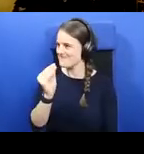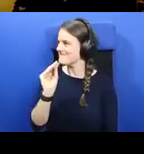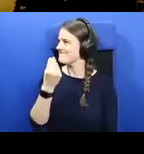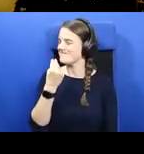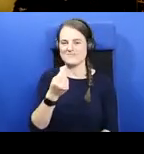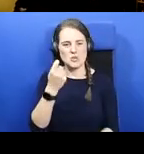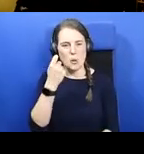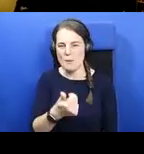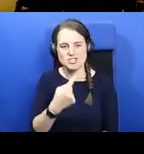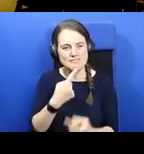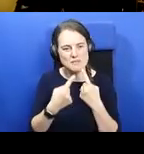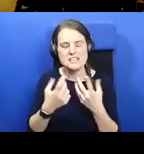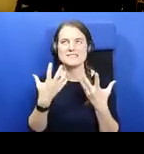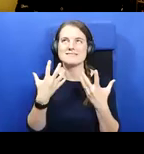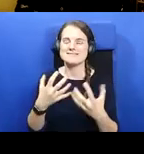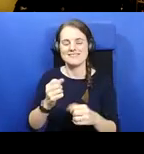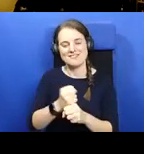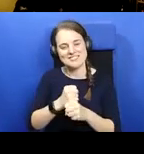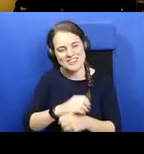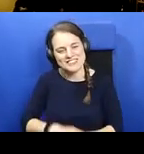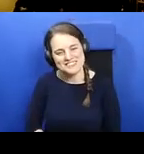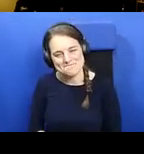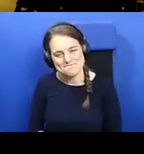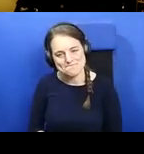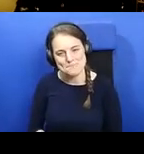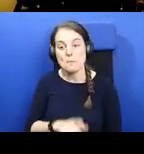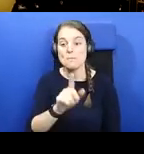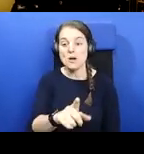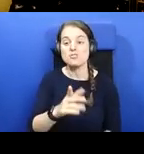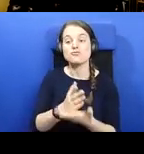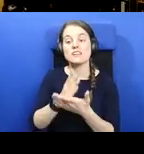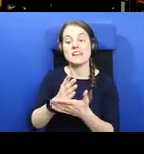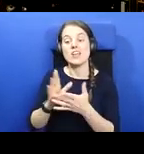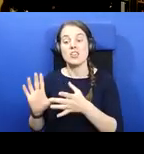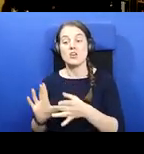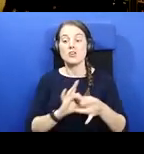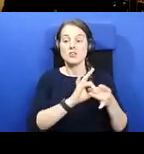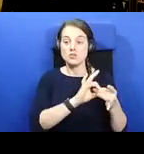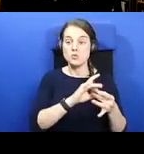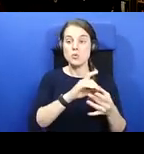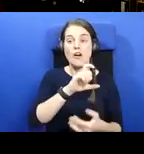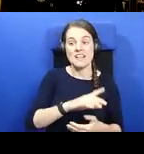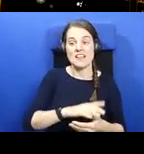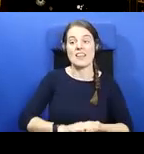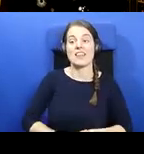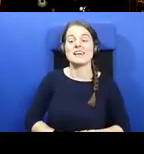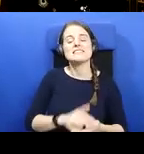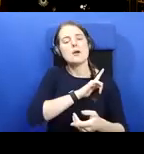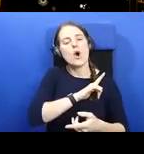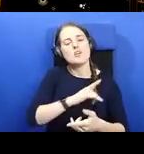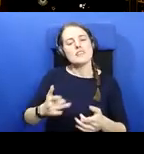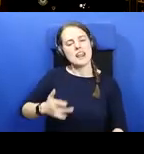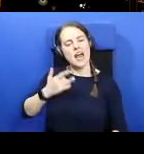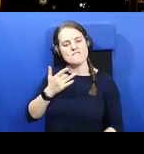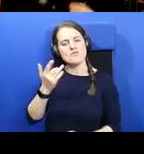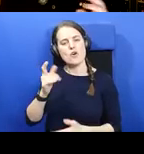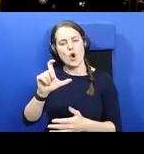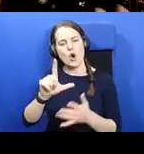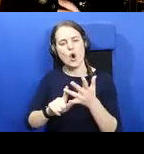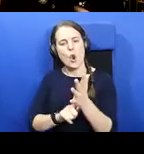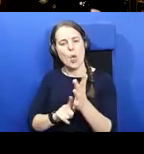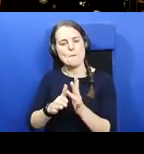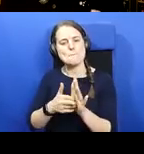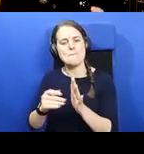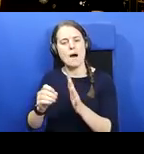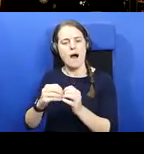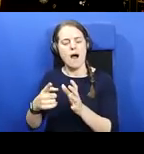Now, one of the reasons that I think that that connection goes back to Kovgal is that in the life of Columba, on many